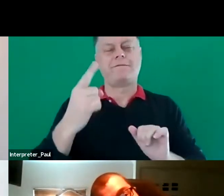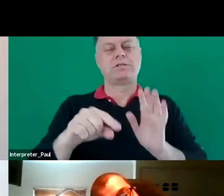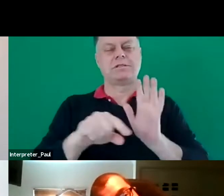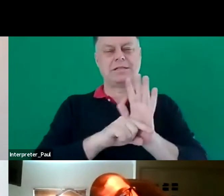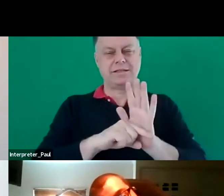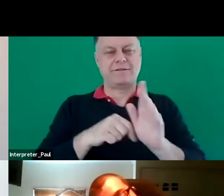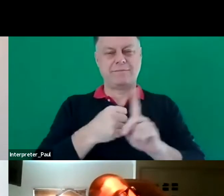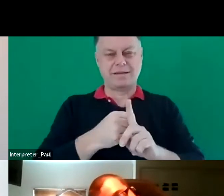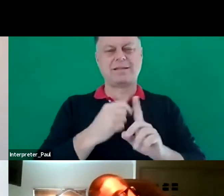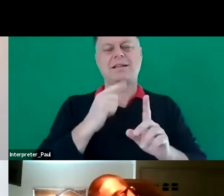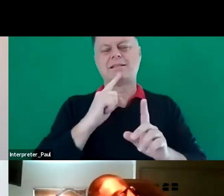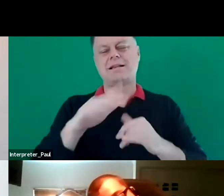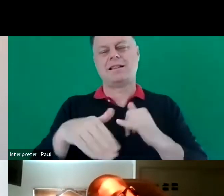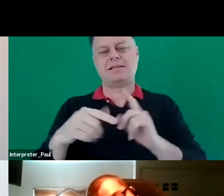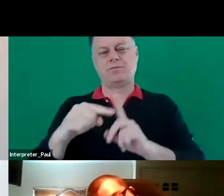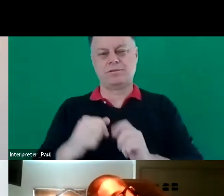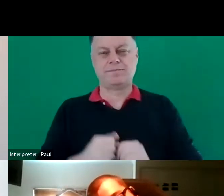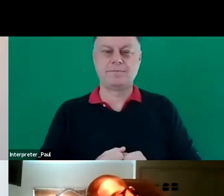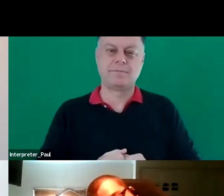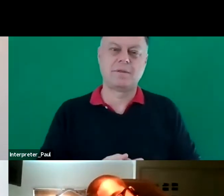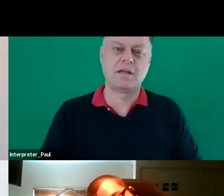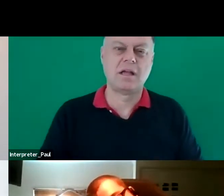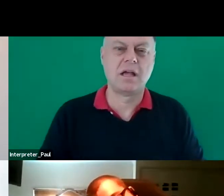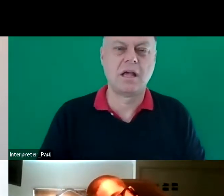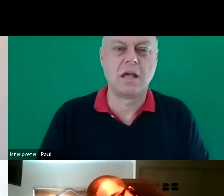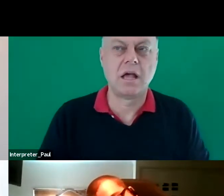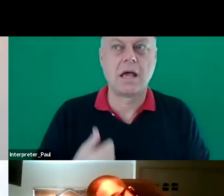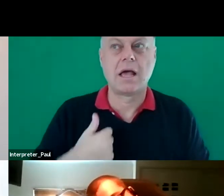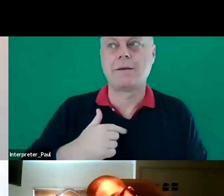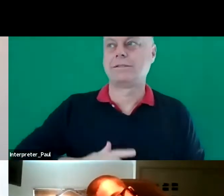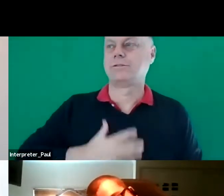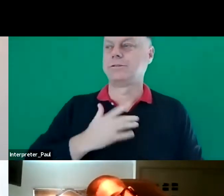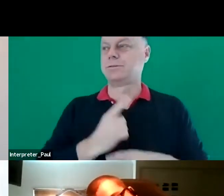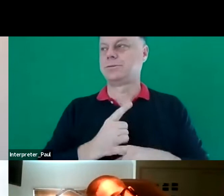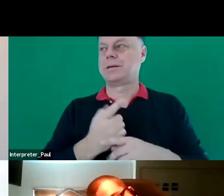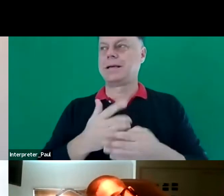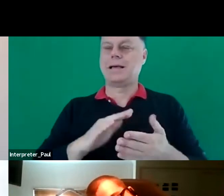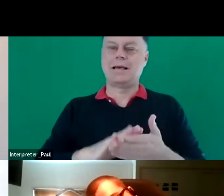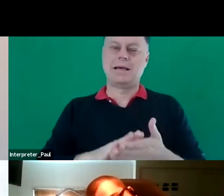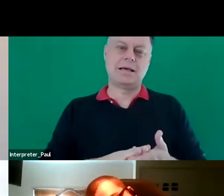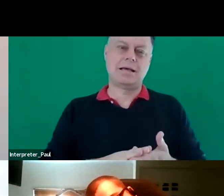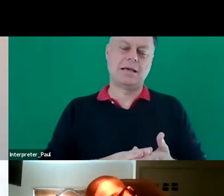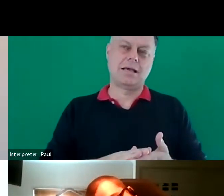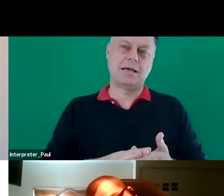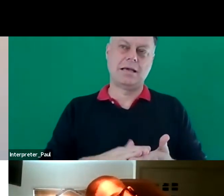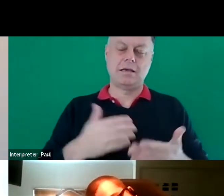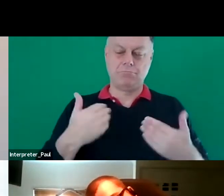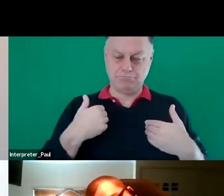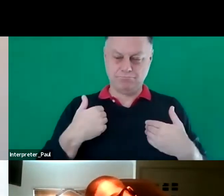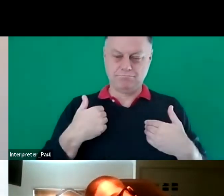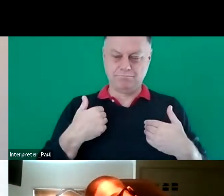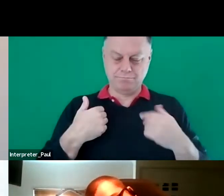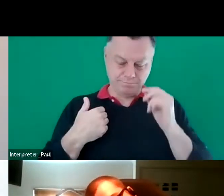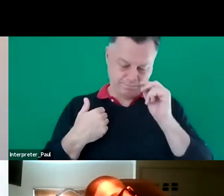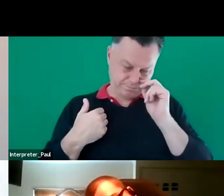I'm more interested in talking about how being disabled by